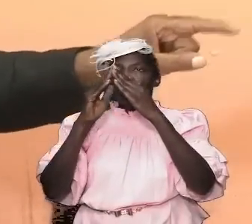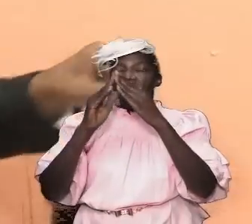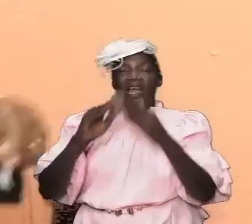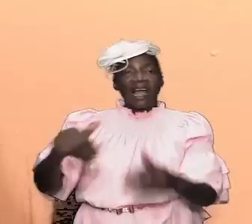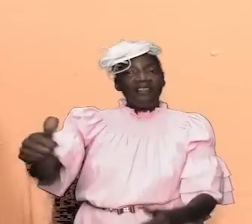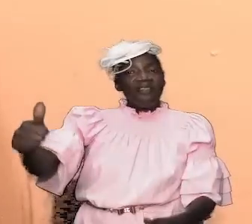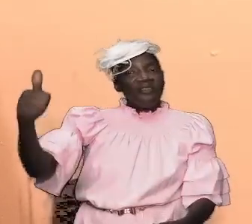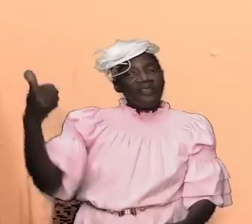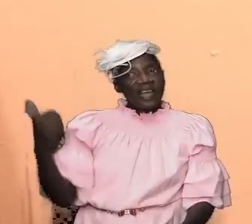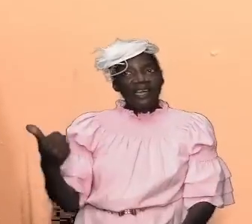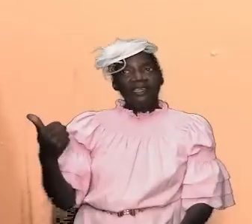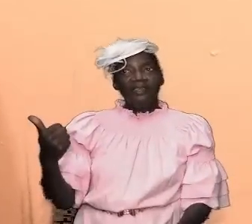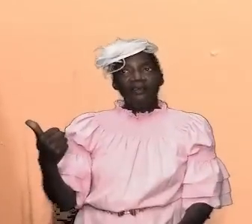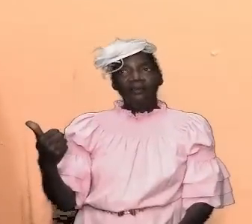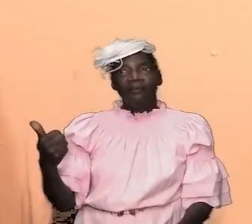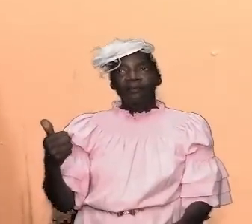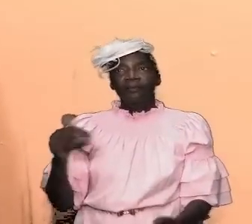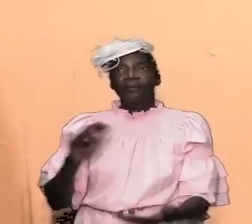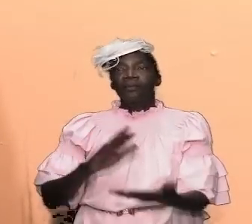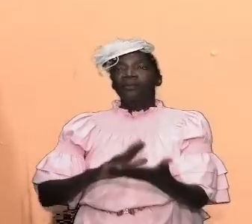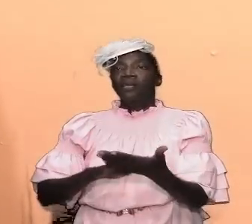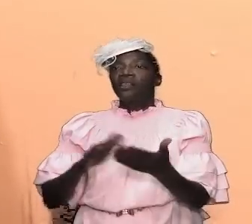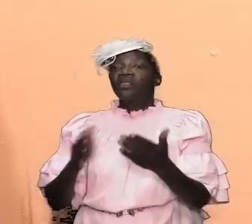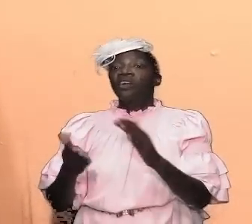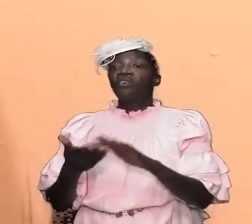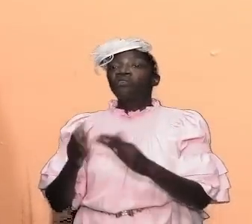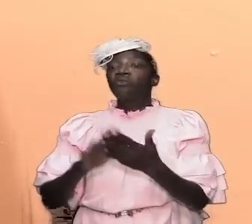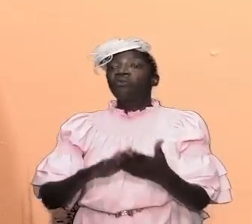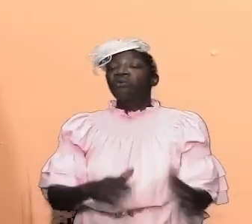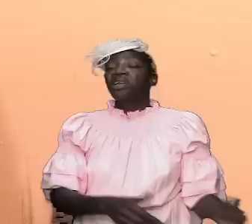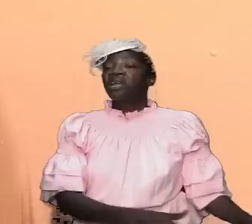the glory departed